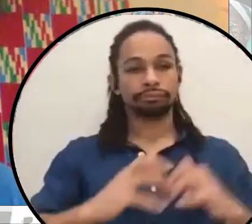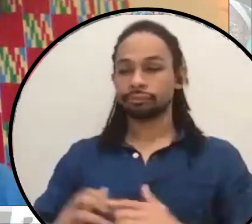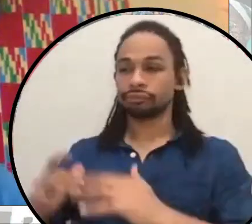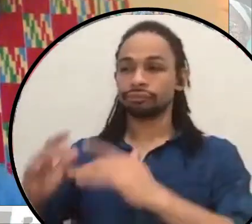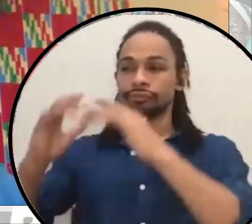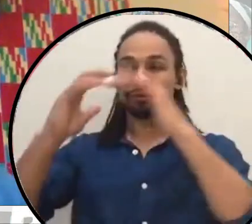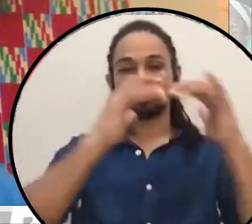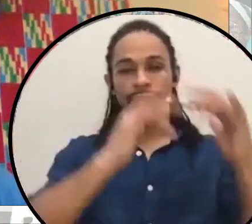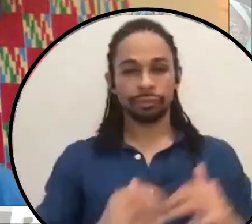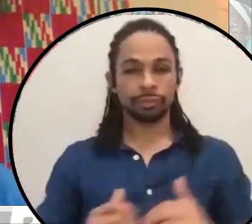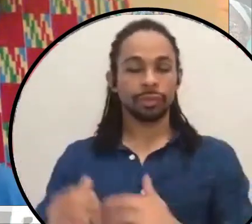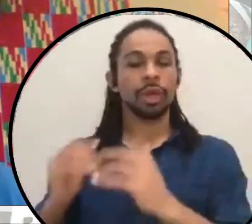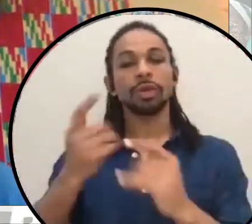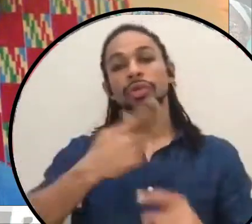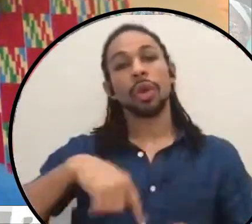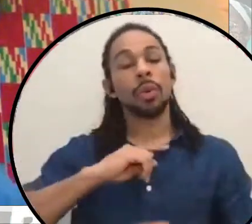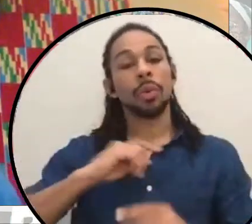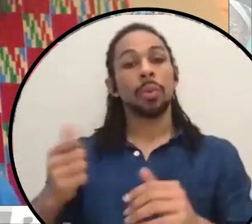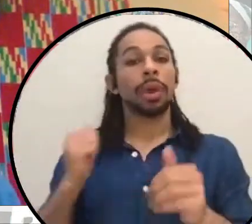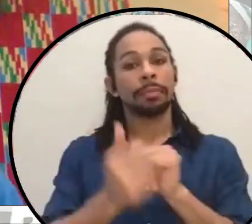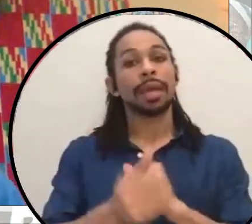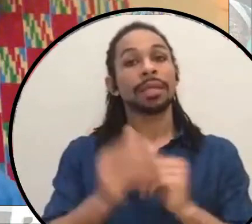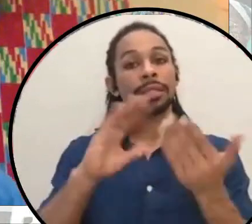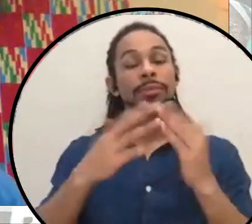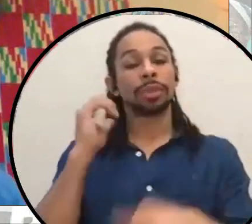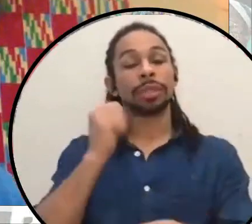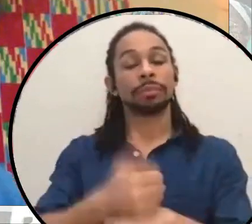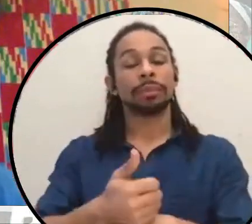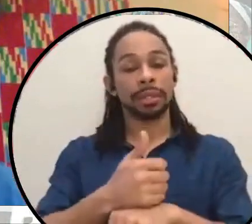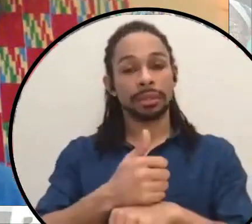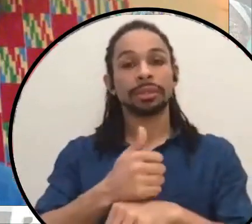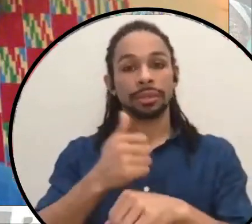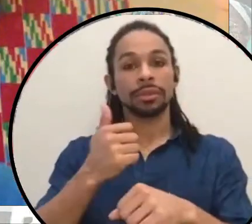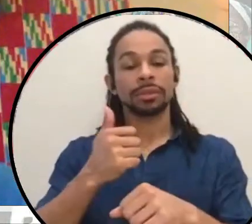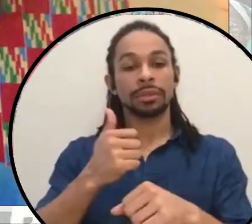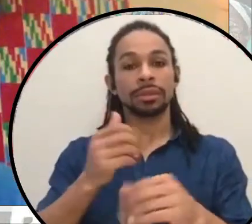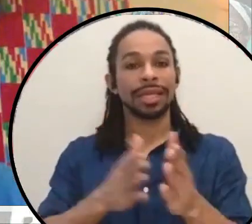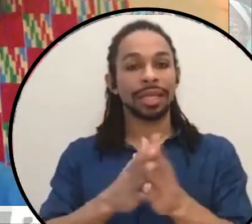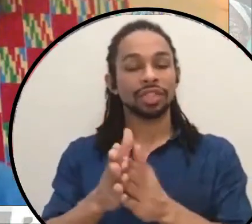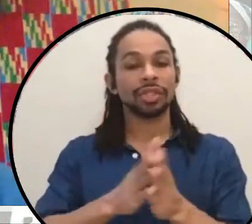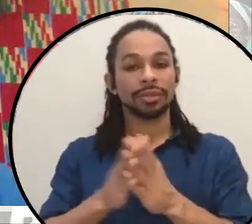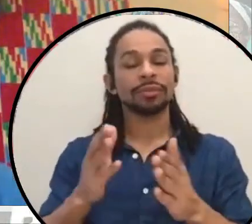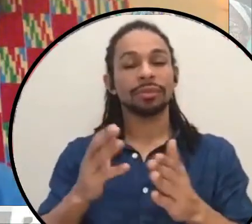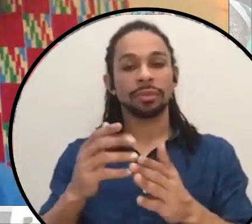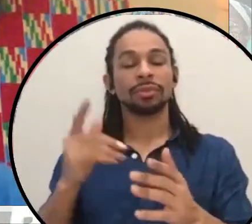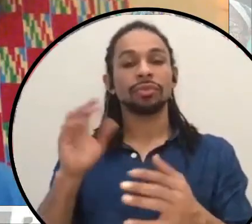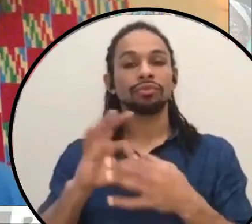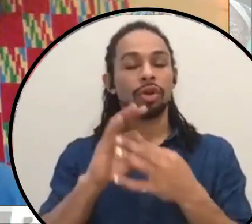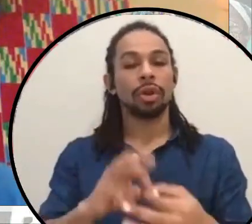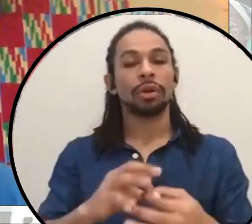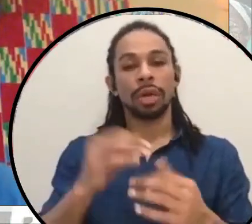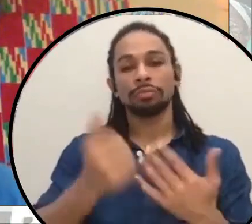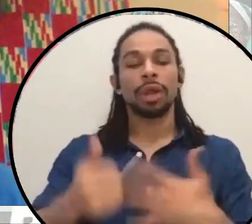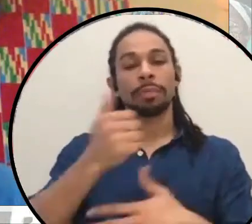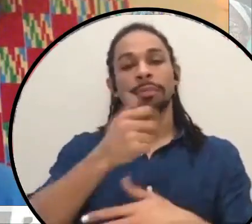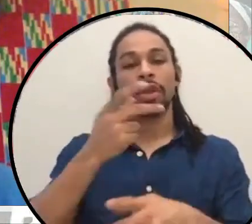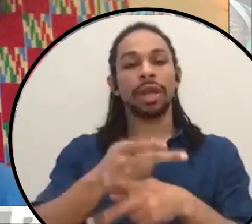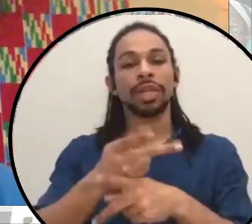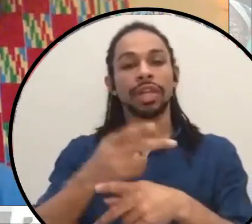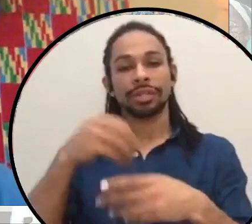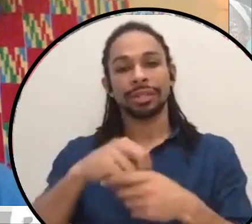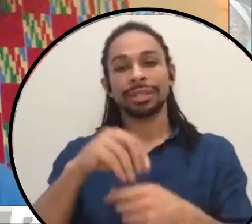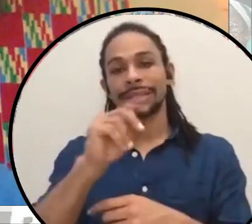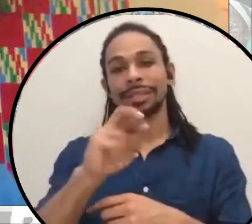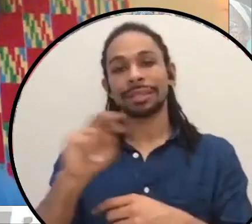community-based alternatives to incarceration for primary caretakers here in Tennessee. And we were the second state and national